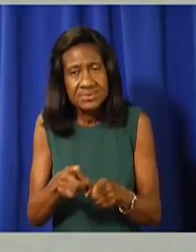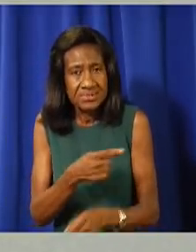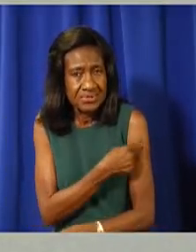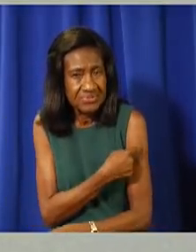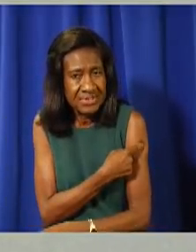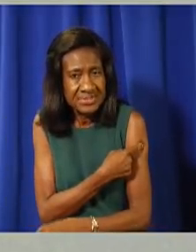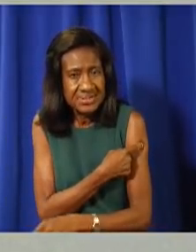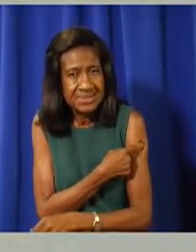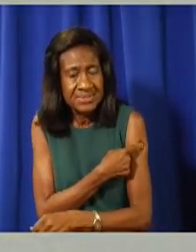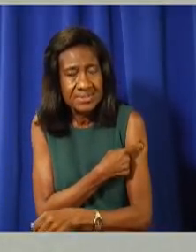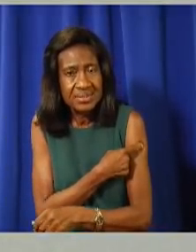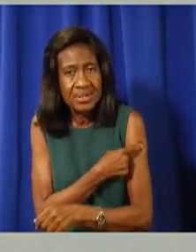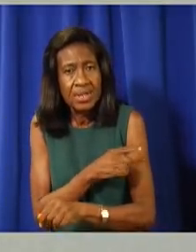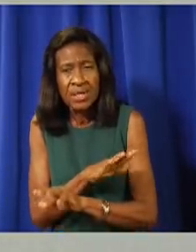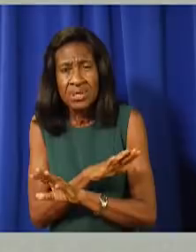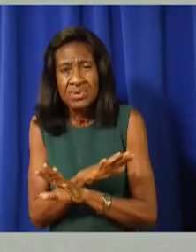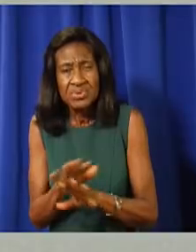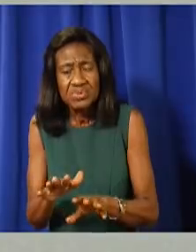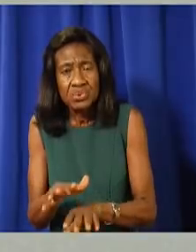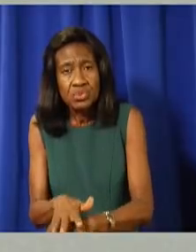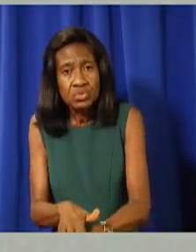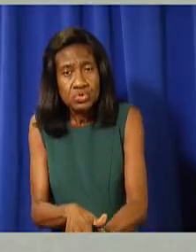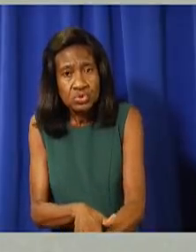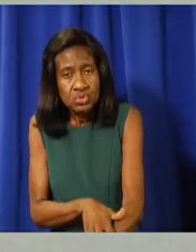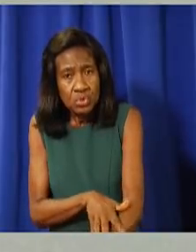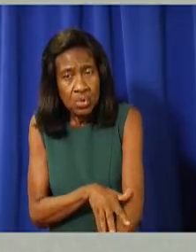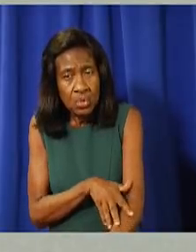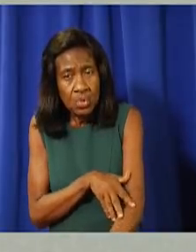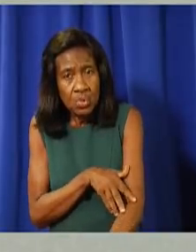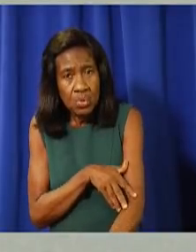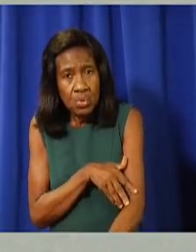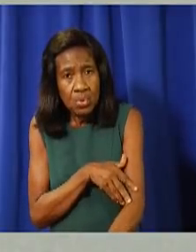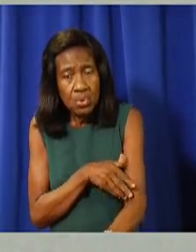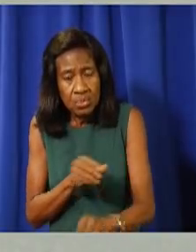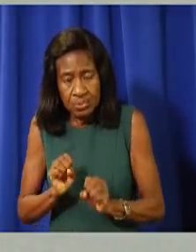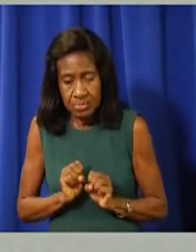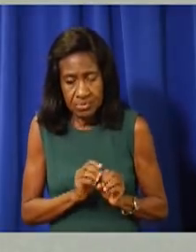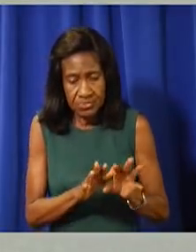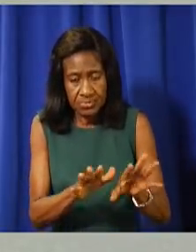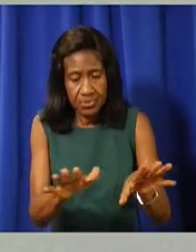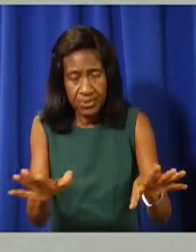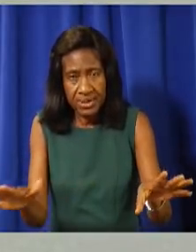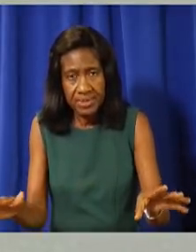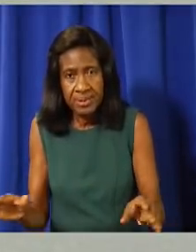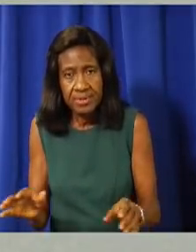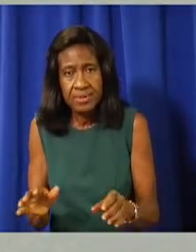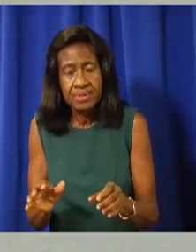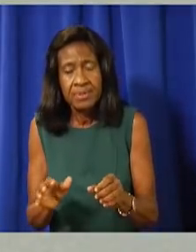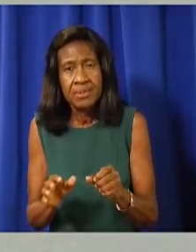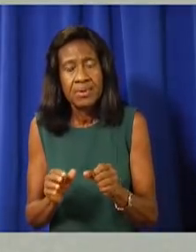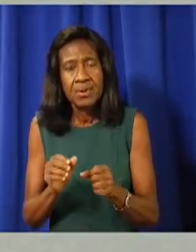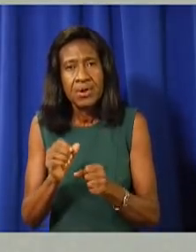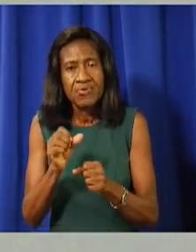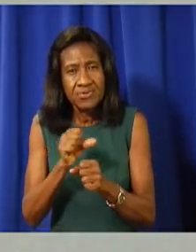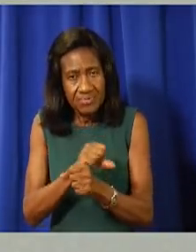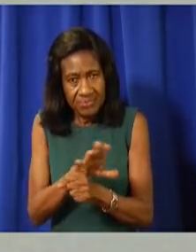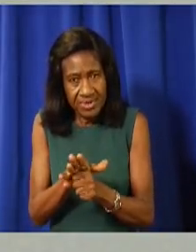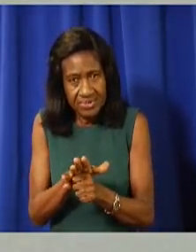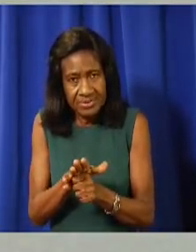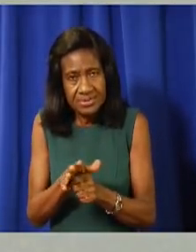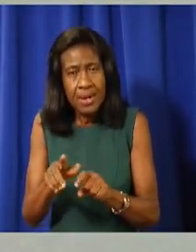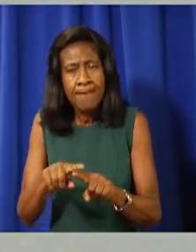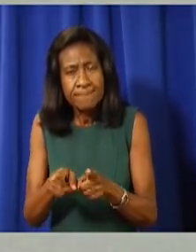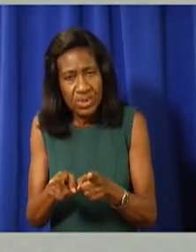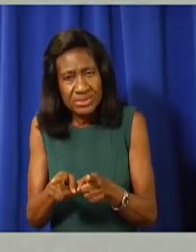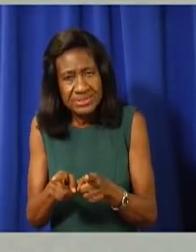as much as was originally hoped, especially with the variants, vaccines significantly prevent severe